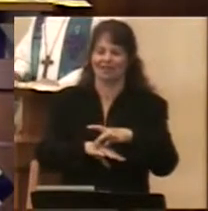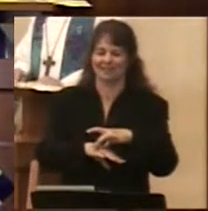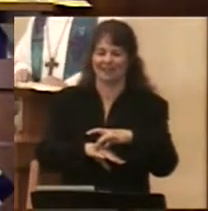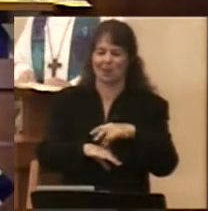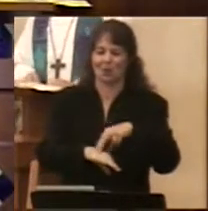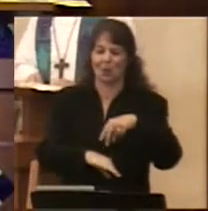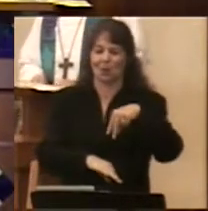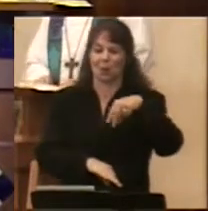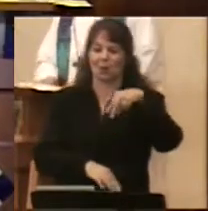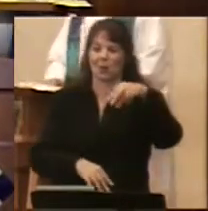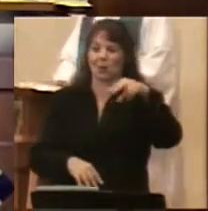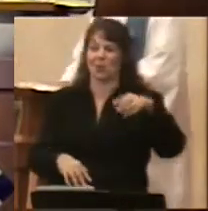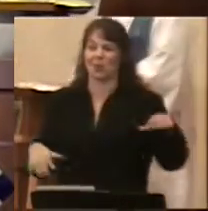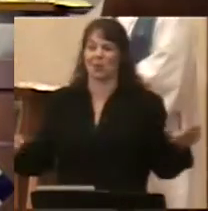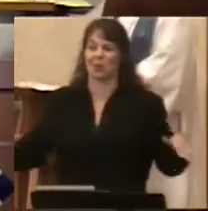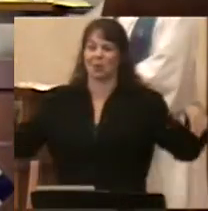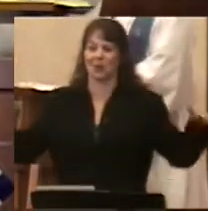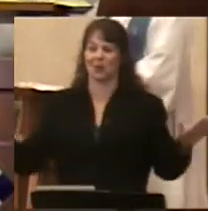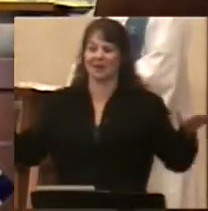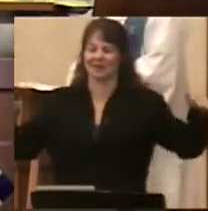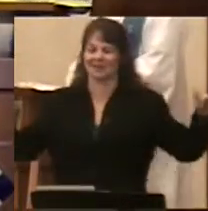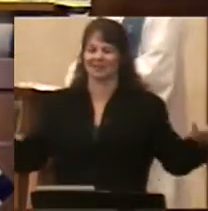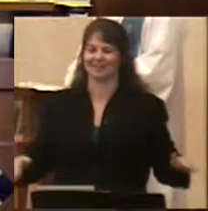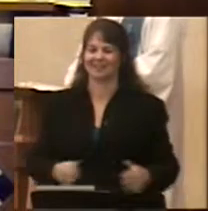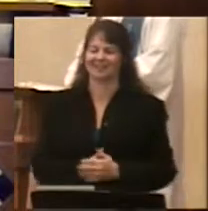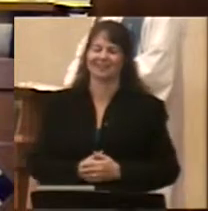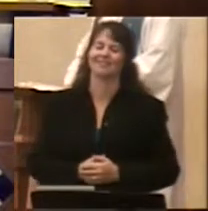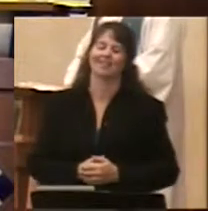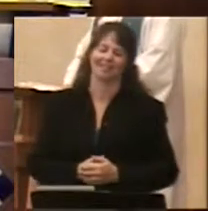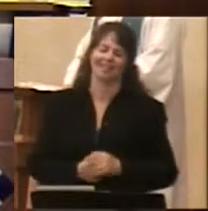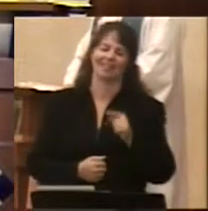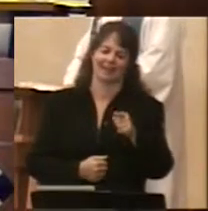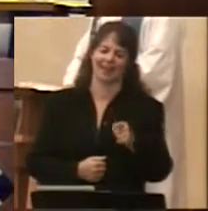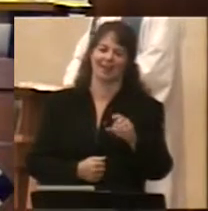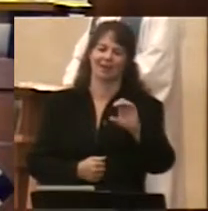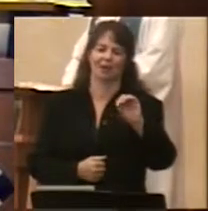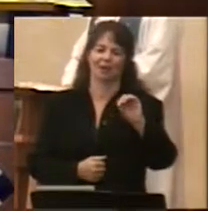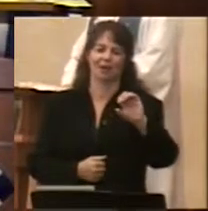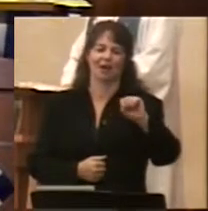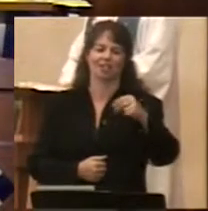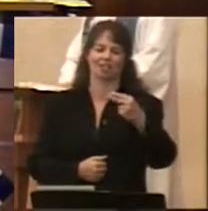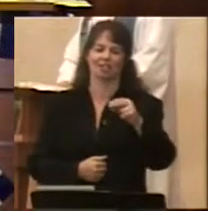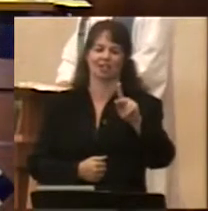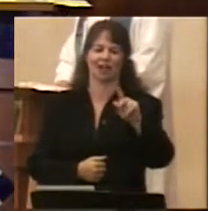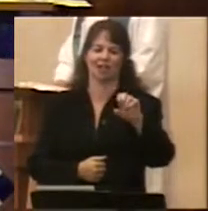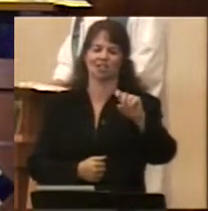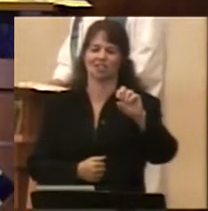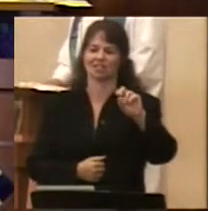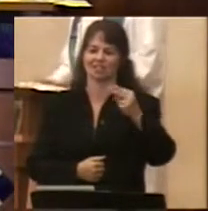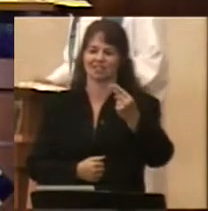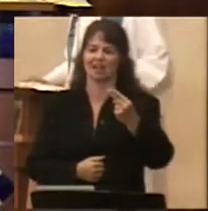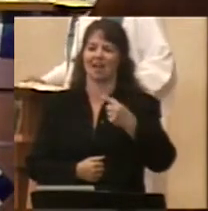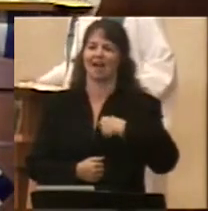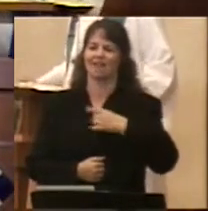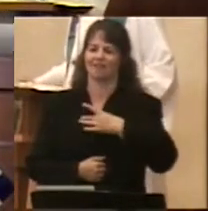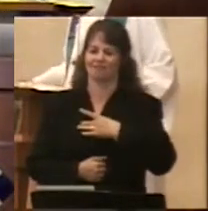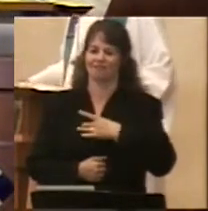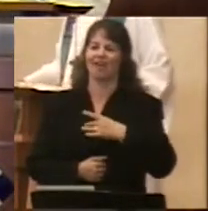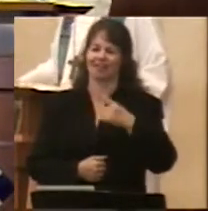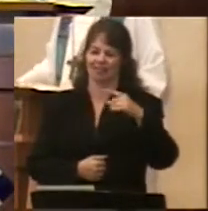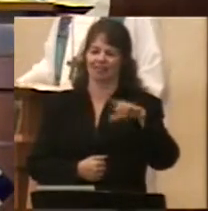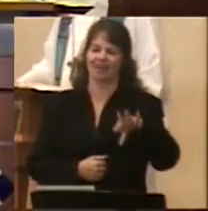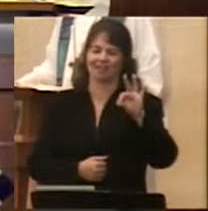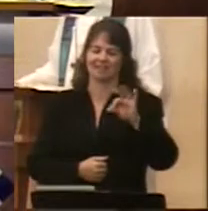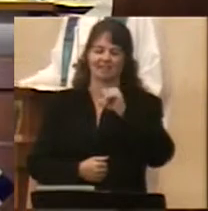But even here, even in Oshkosh, I find that after a couple of days, this is not my freedom